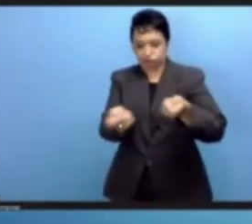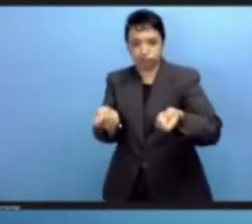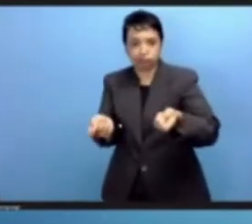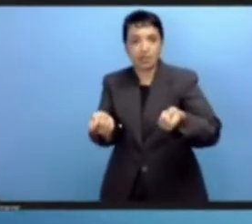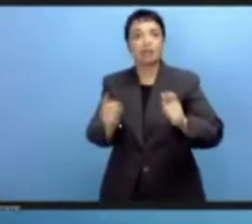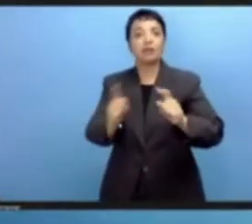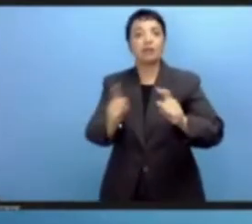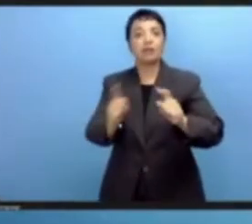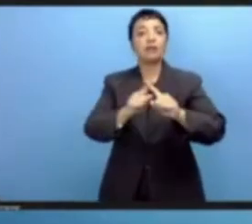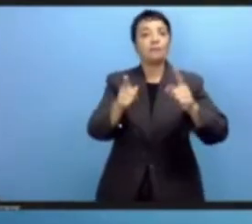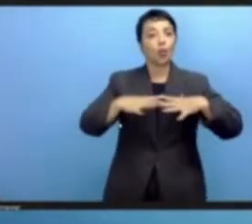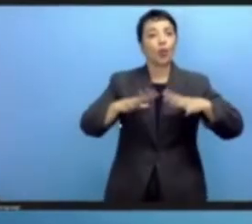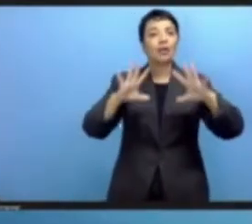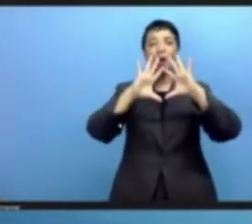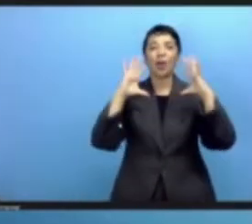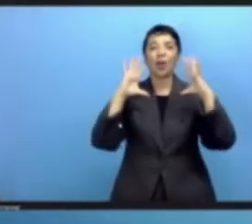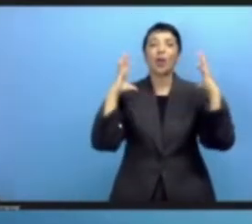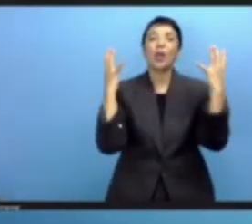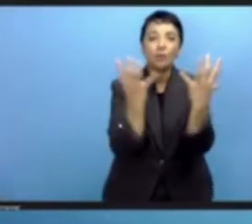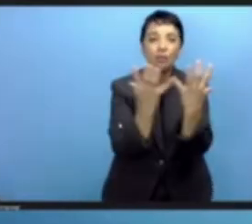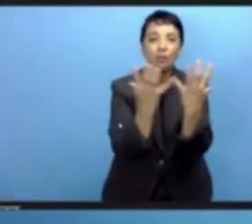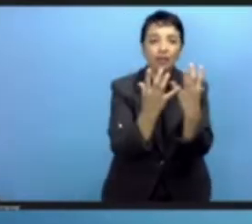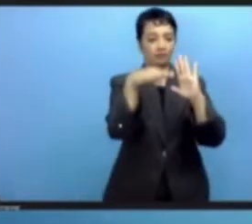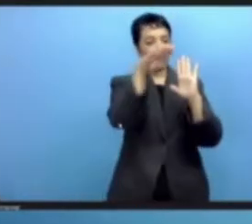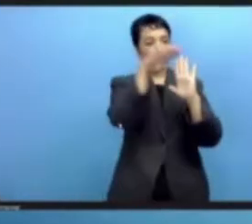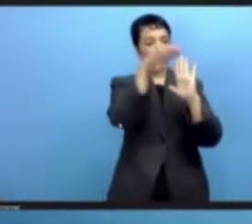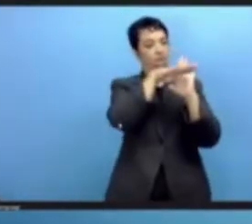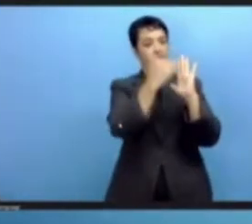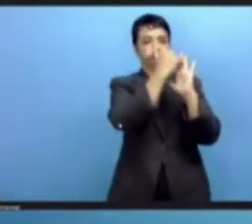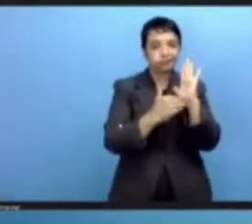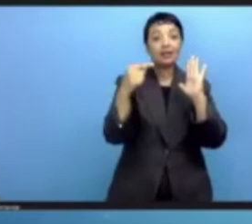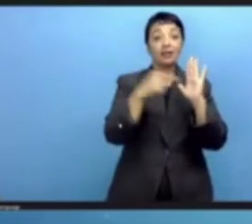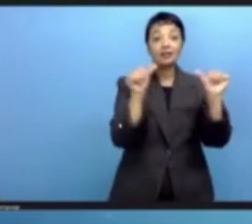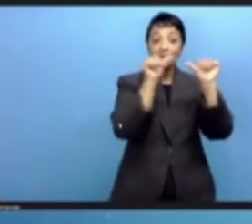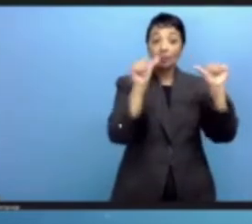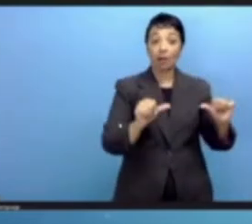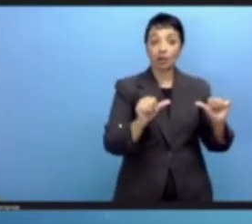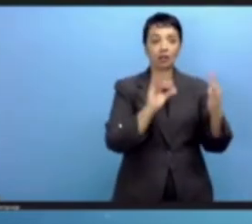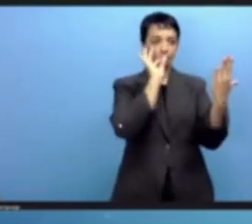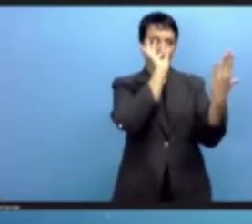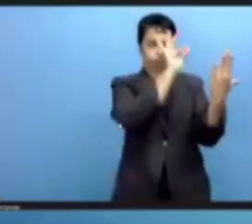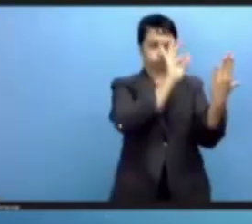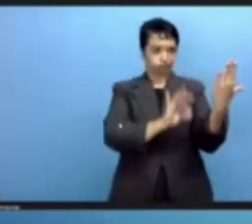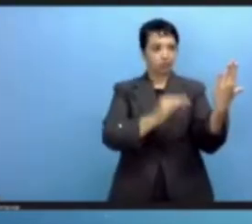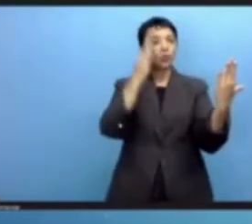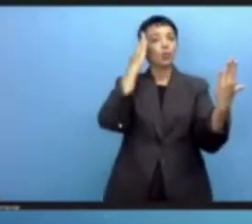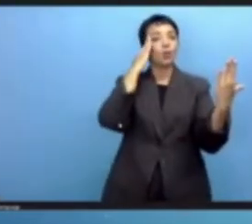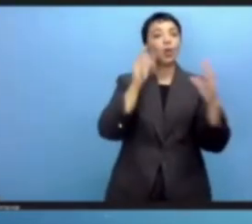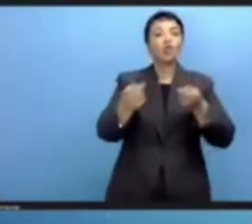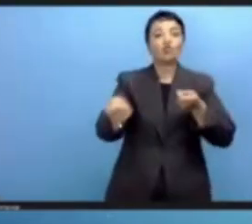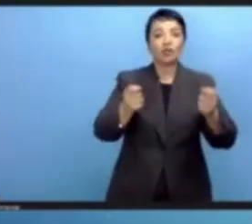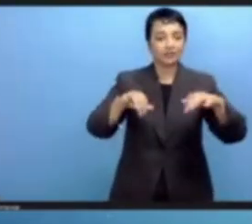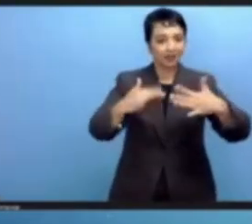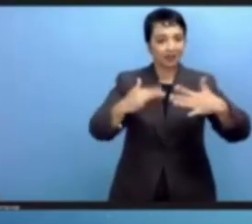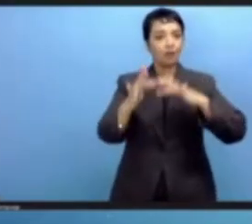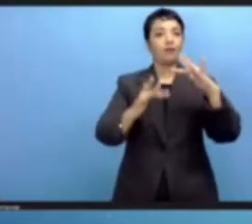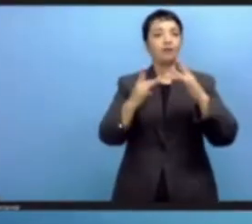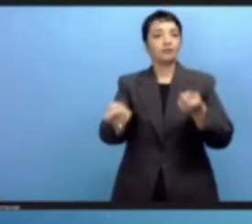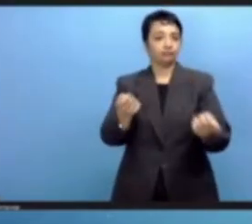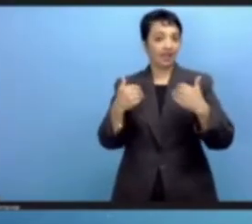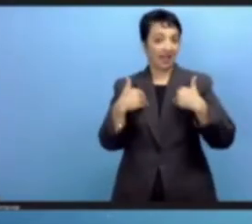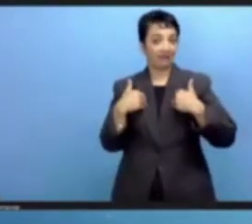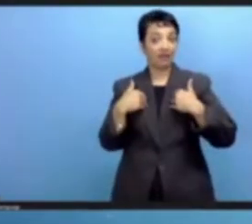a global model for regulation of digital platforms accepted by all